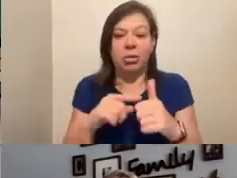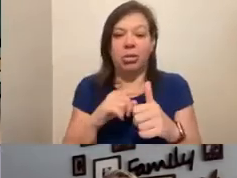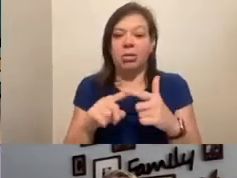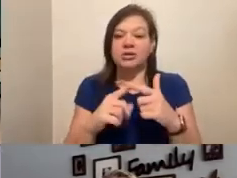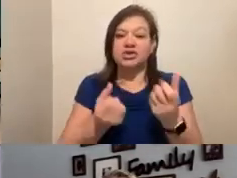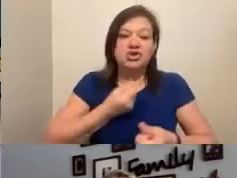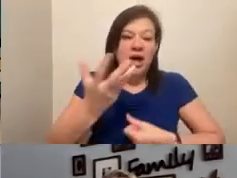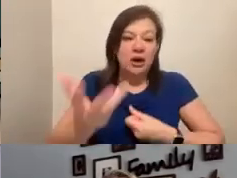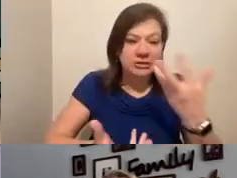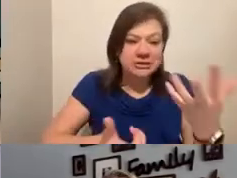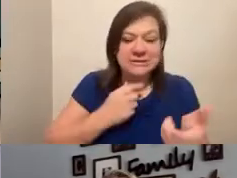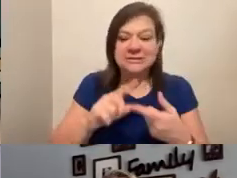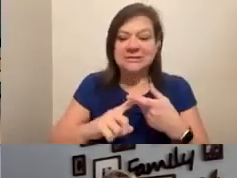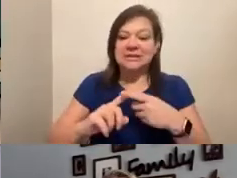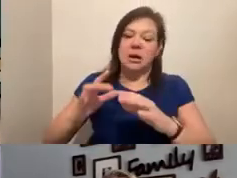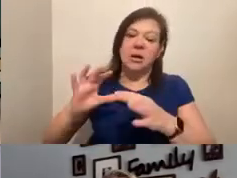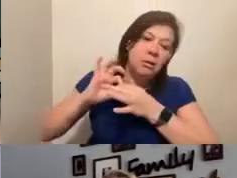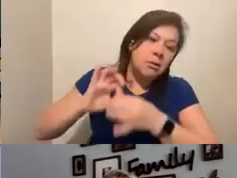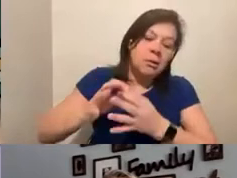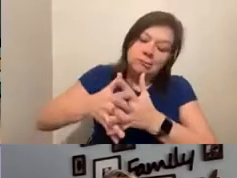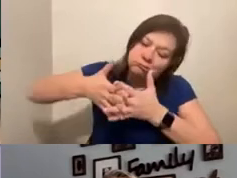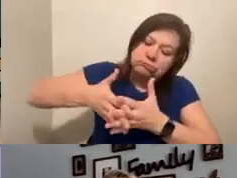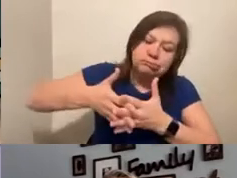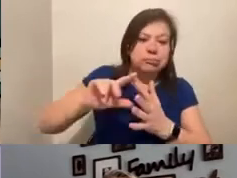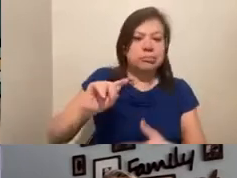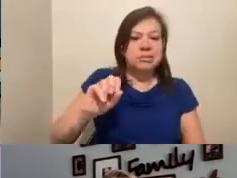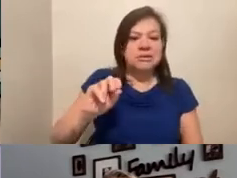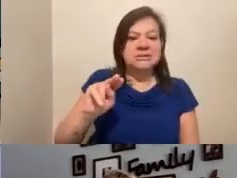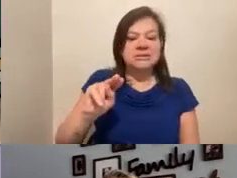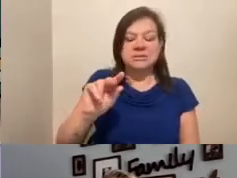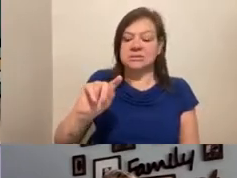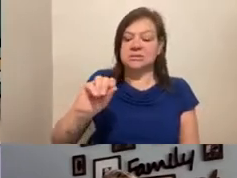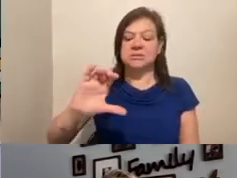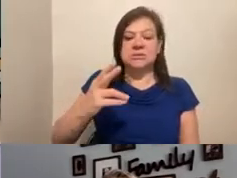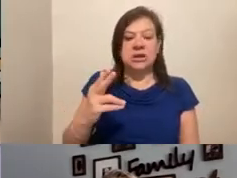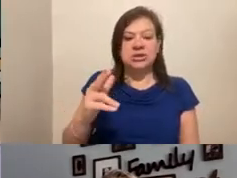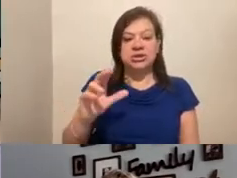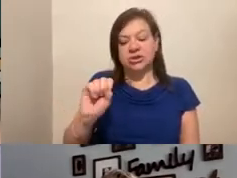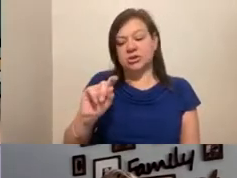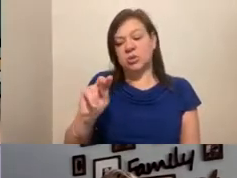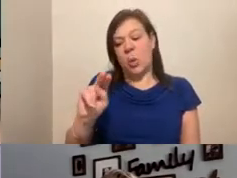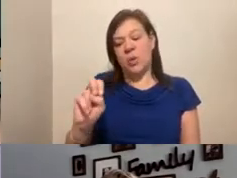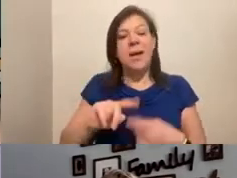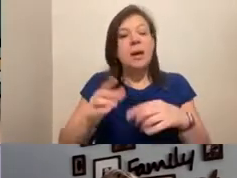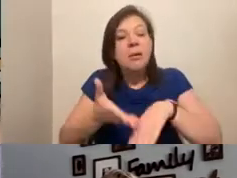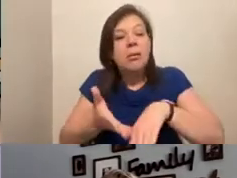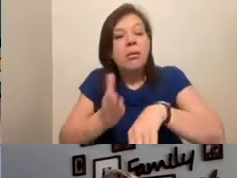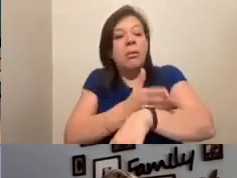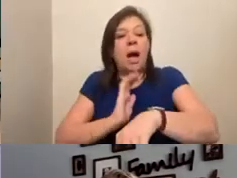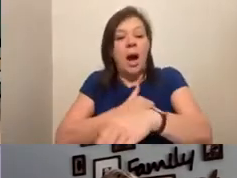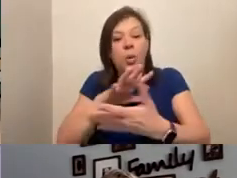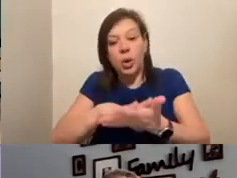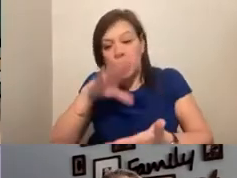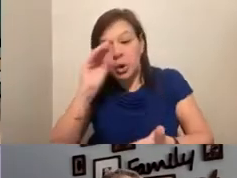it's a touchstone, and that it continues and enhances our learning and our